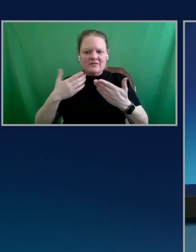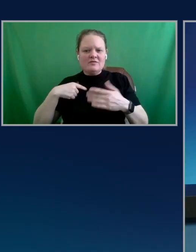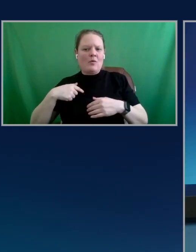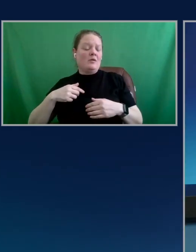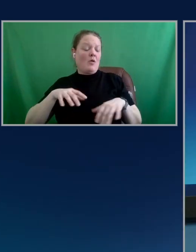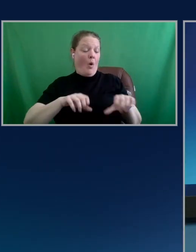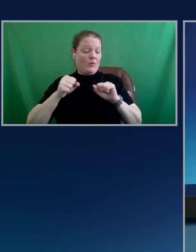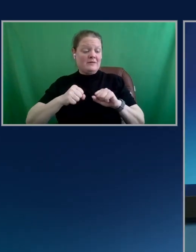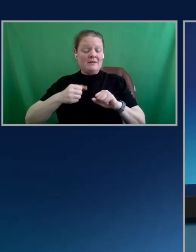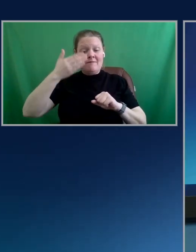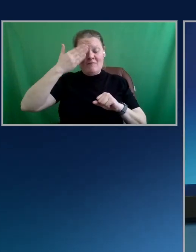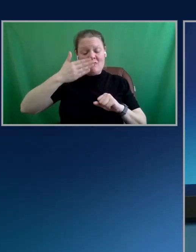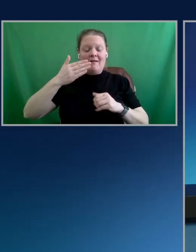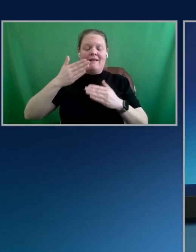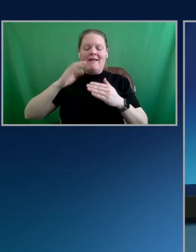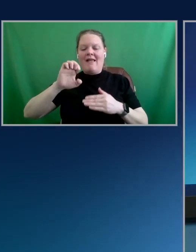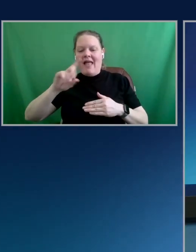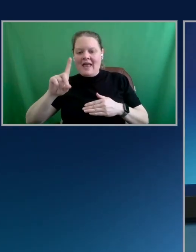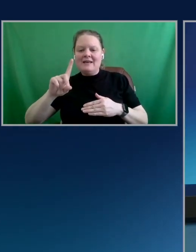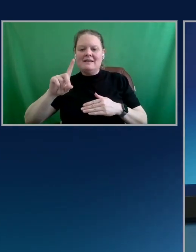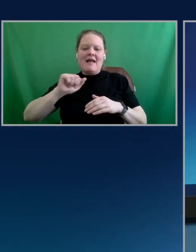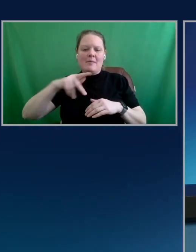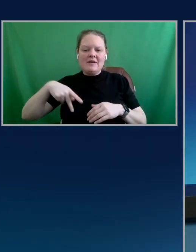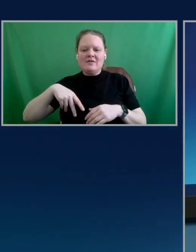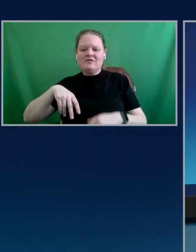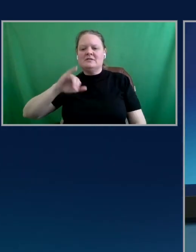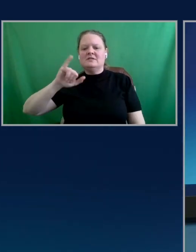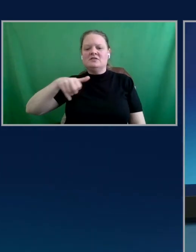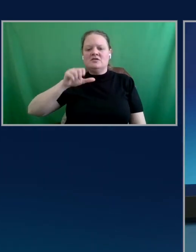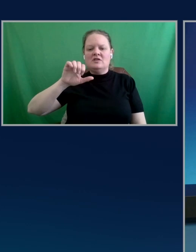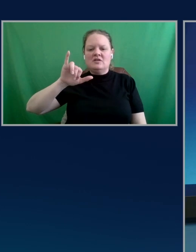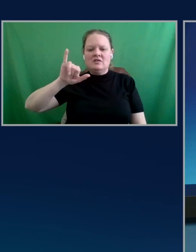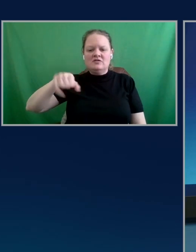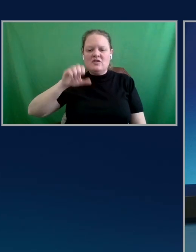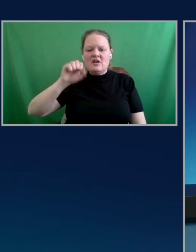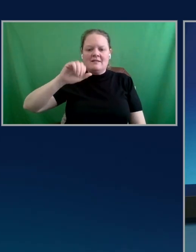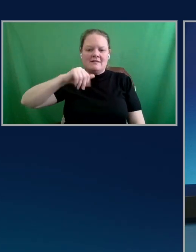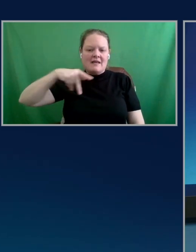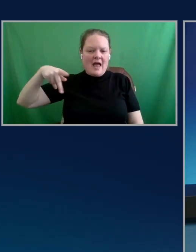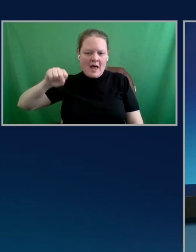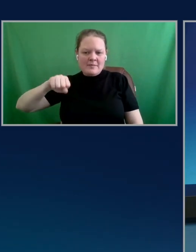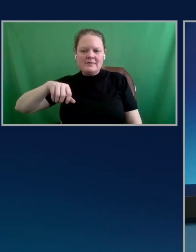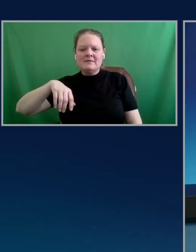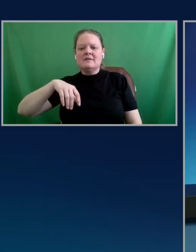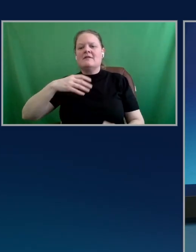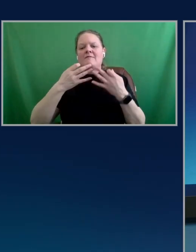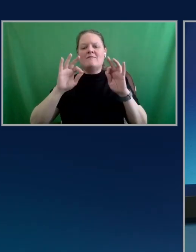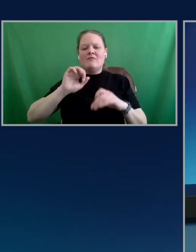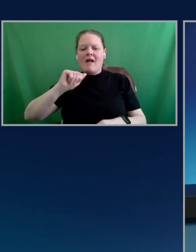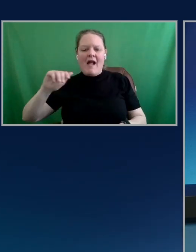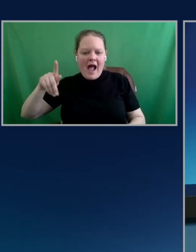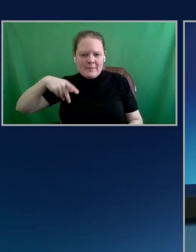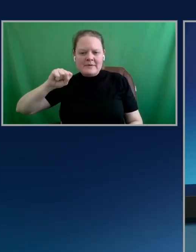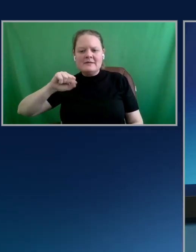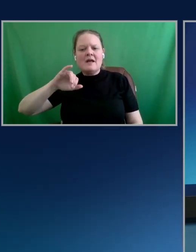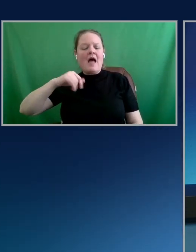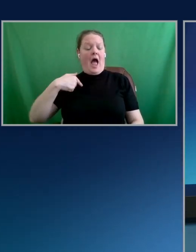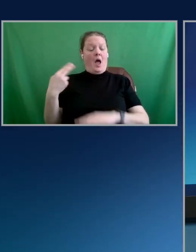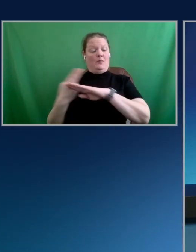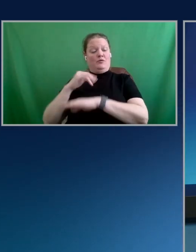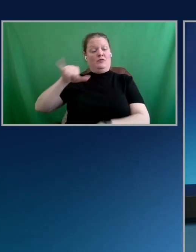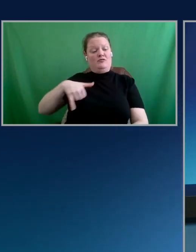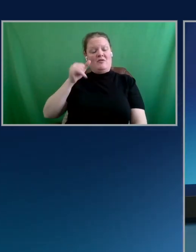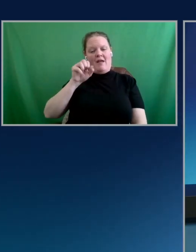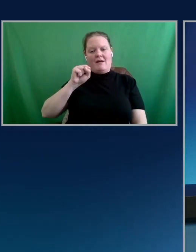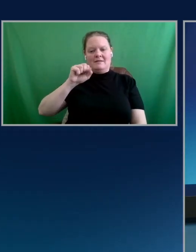.js apps, React apps. I'm using Next.js today, but could be whatever front-end framework you like using.